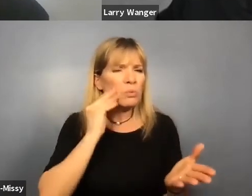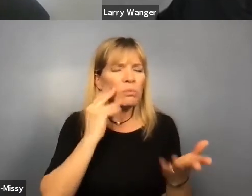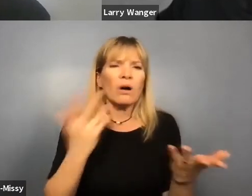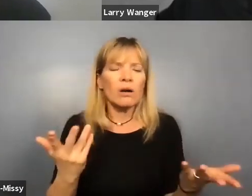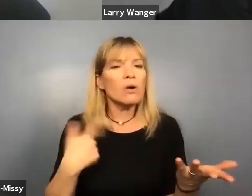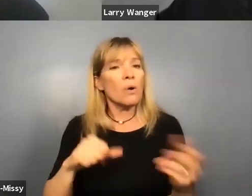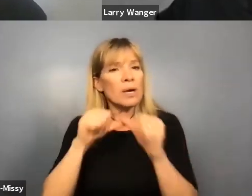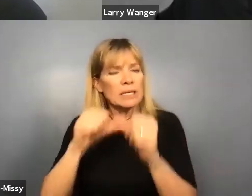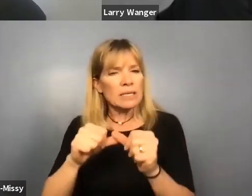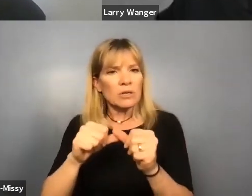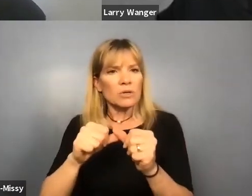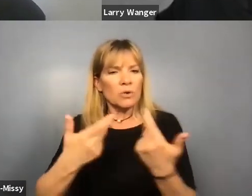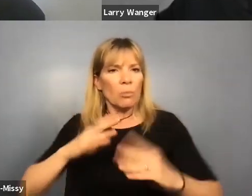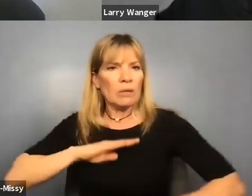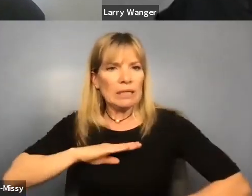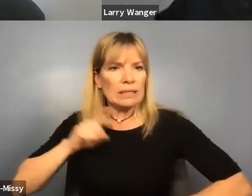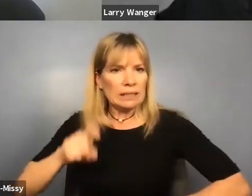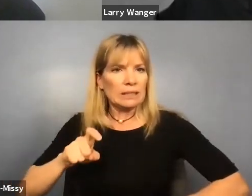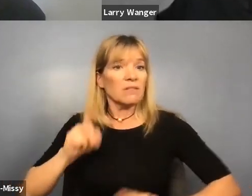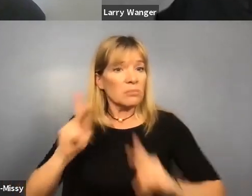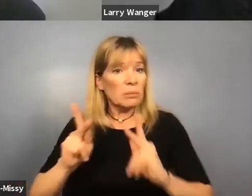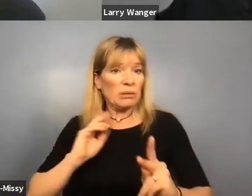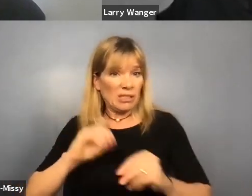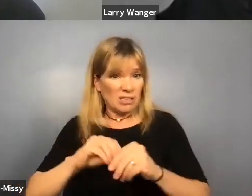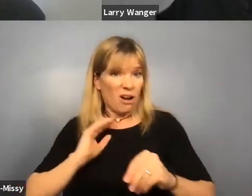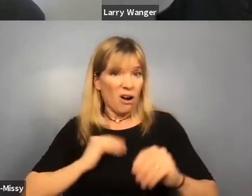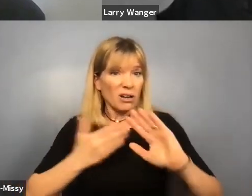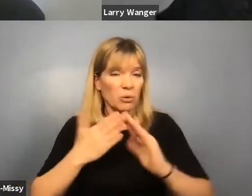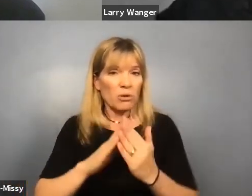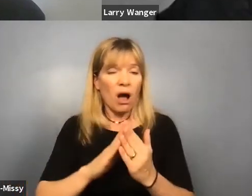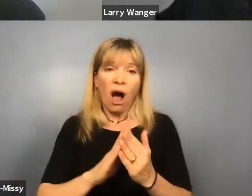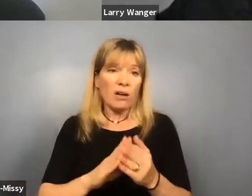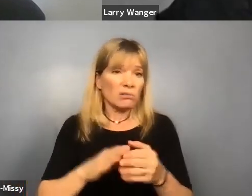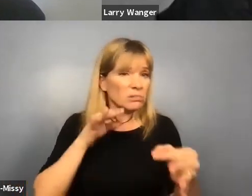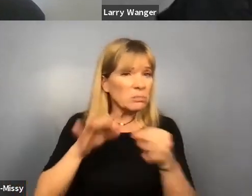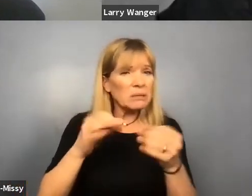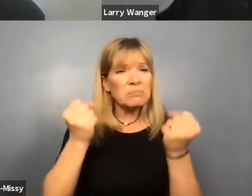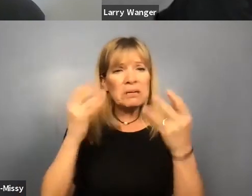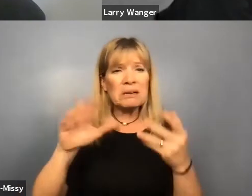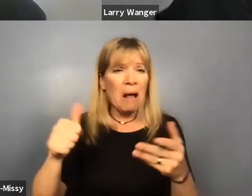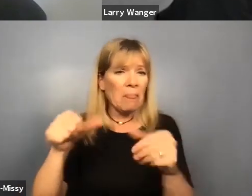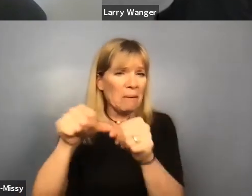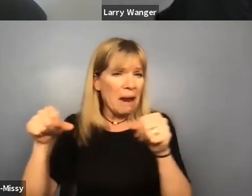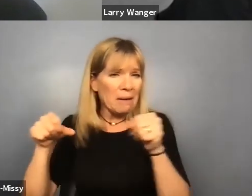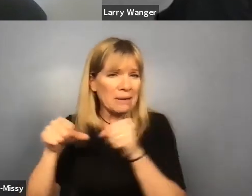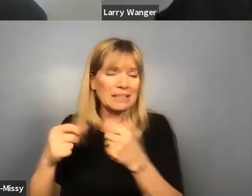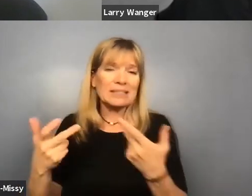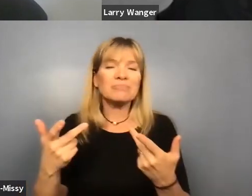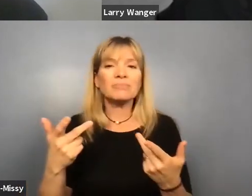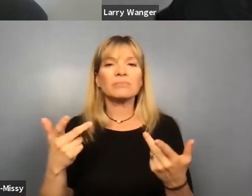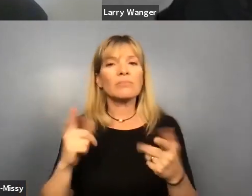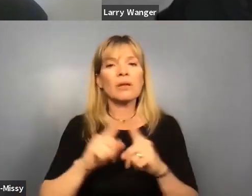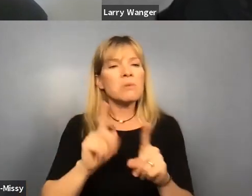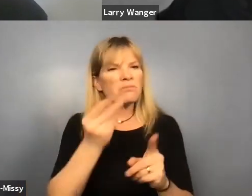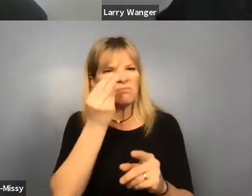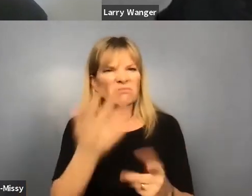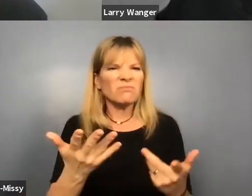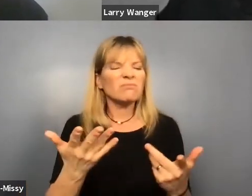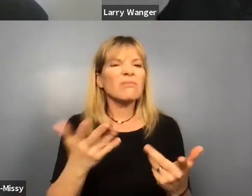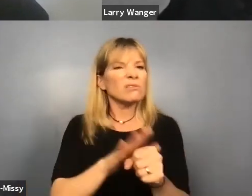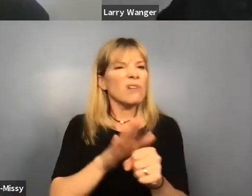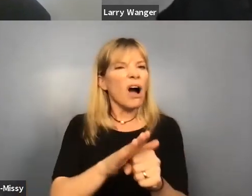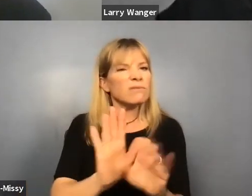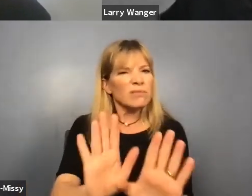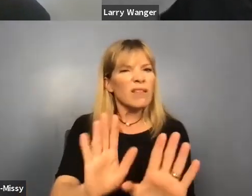continue to meet needs in our community. Um, I could talk about a number of other areas, um, but just suffice to